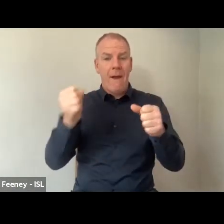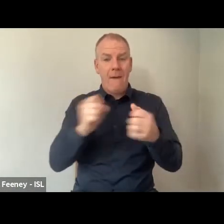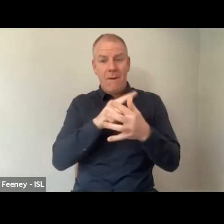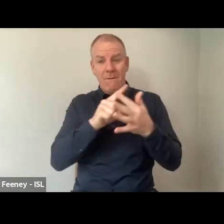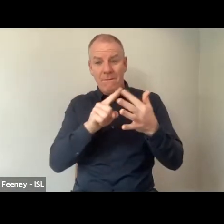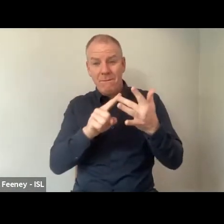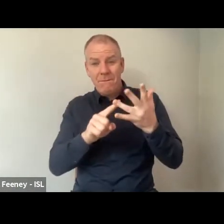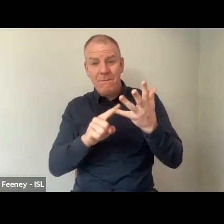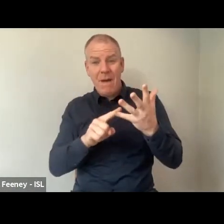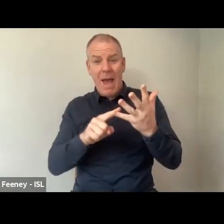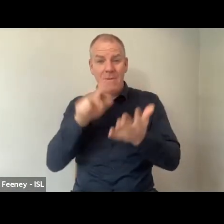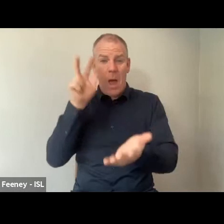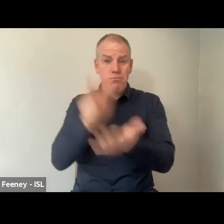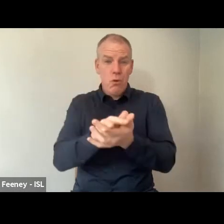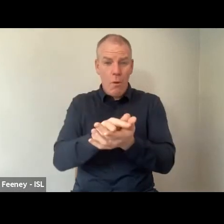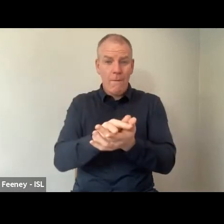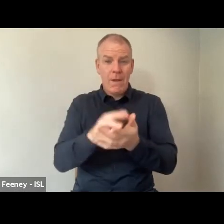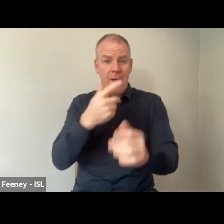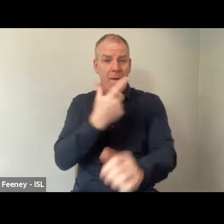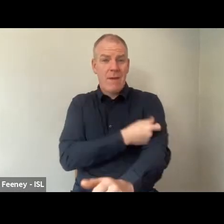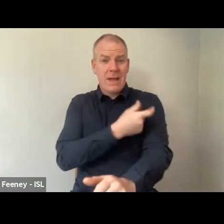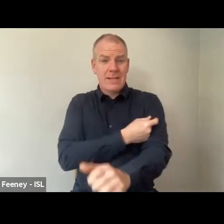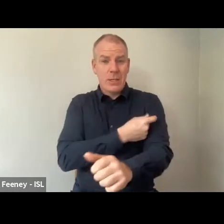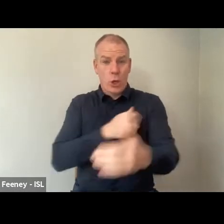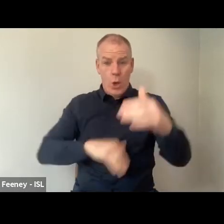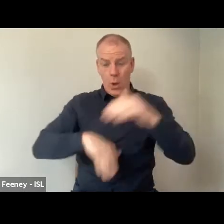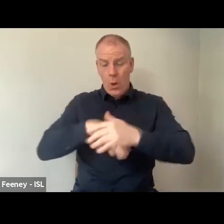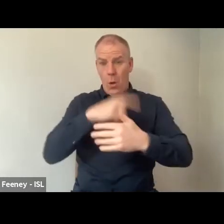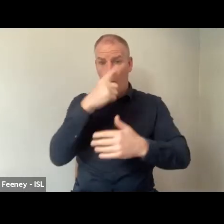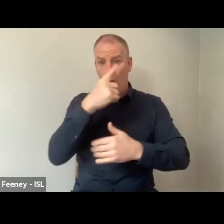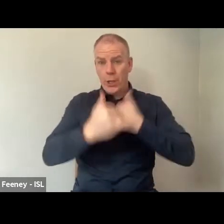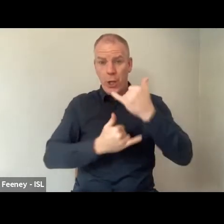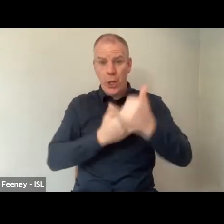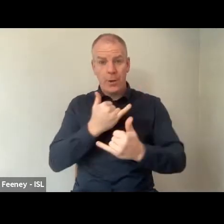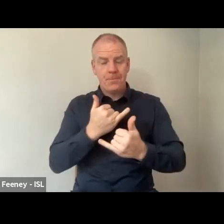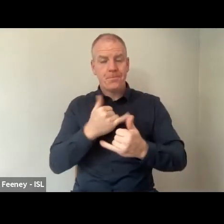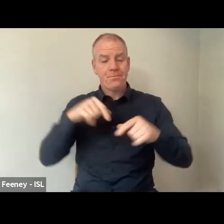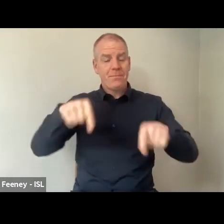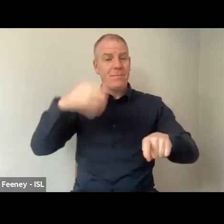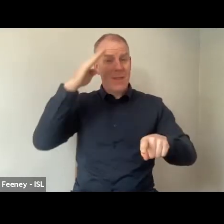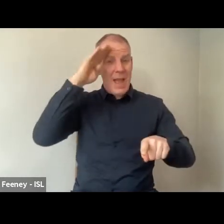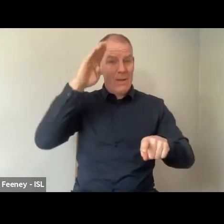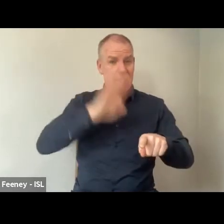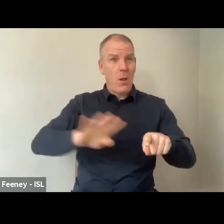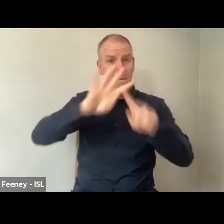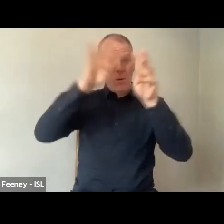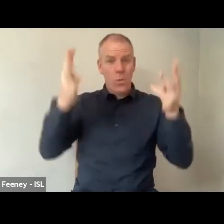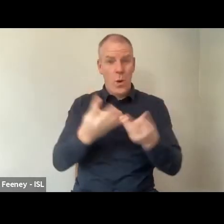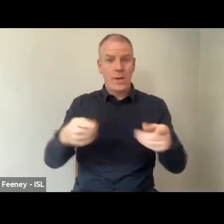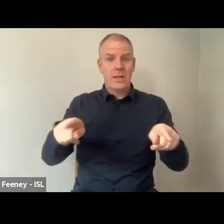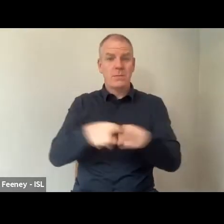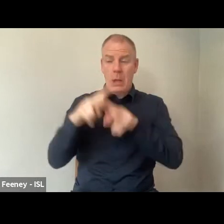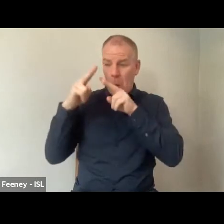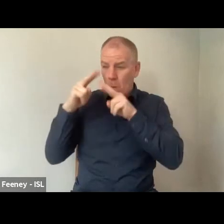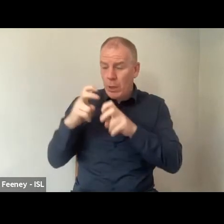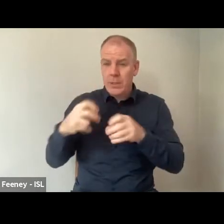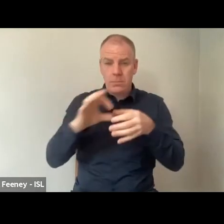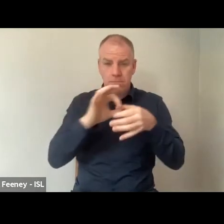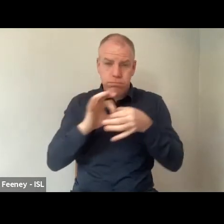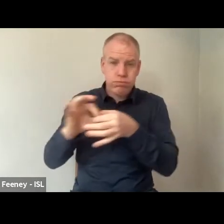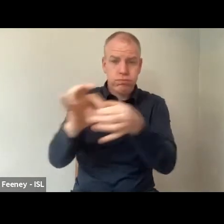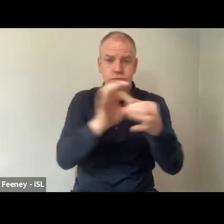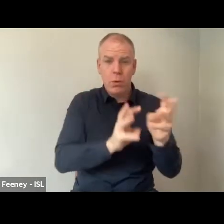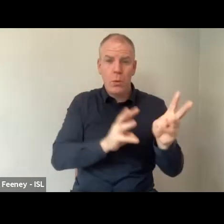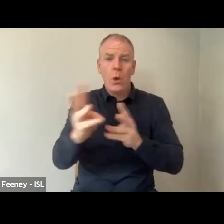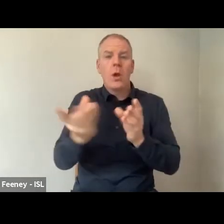approved vaccines approved within a year. Here in Ireland and across the globe, researchers have engaged with the public